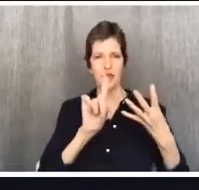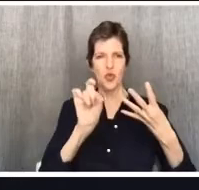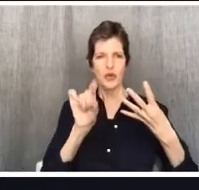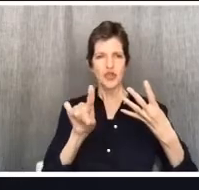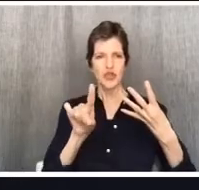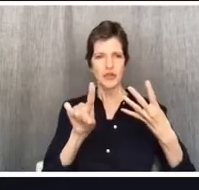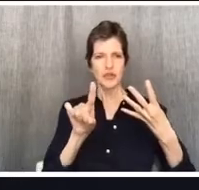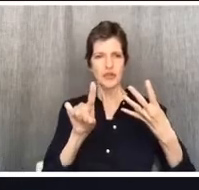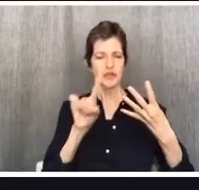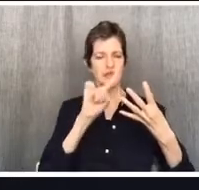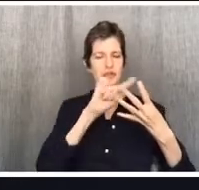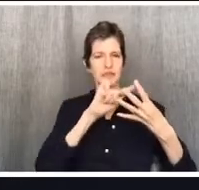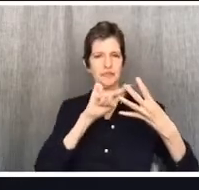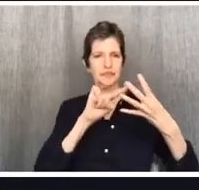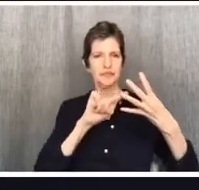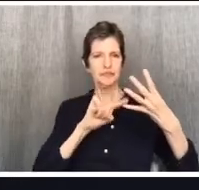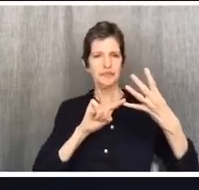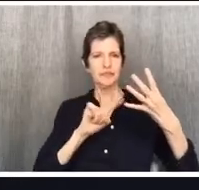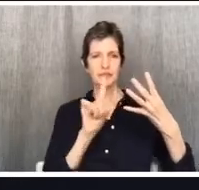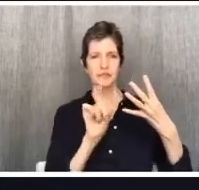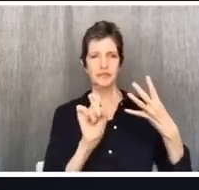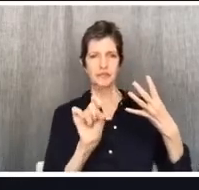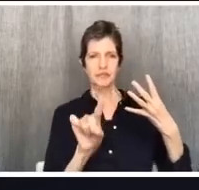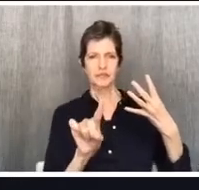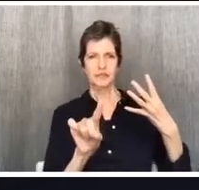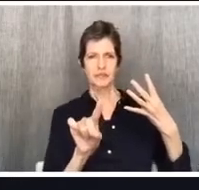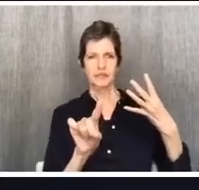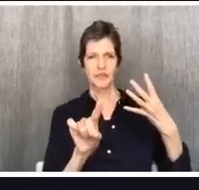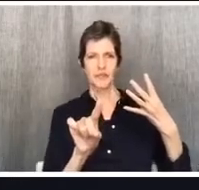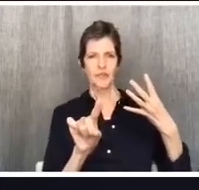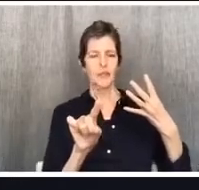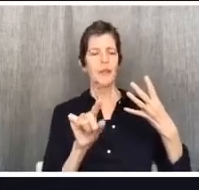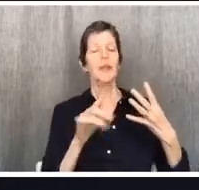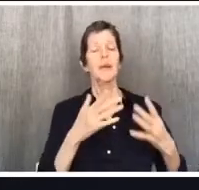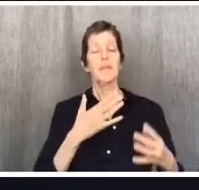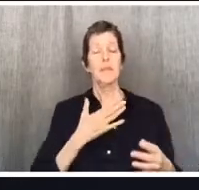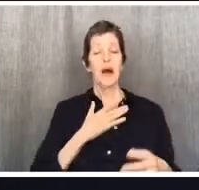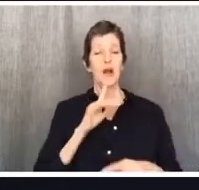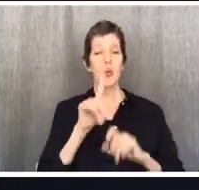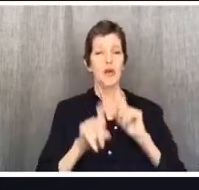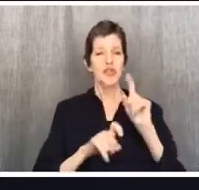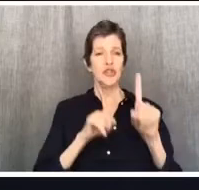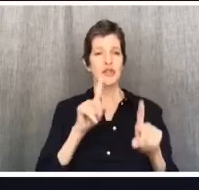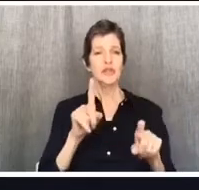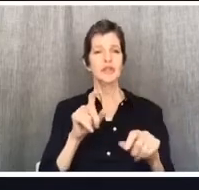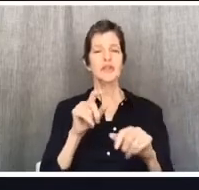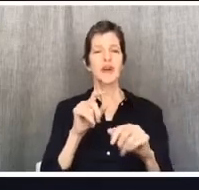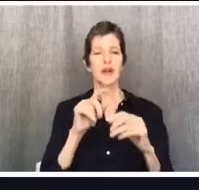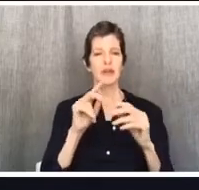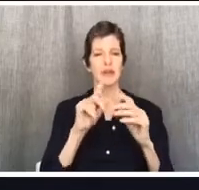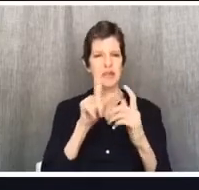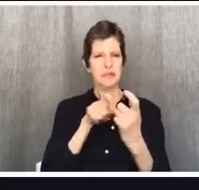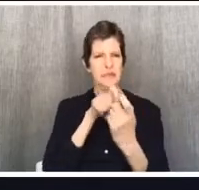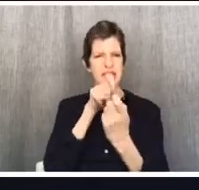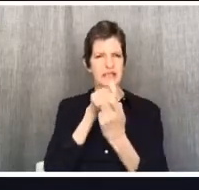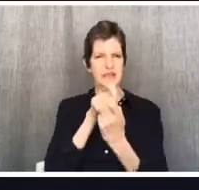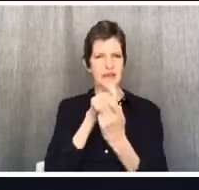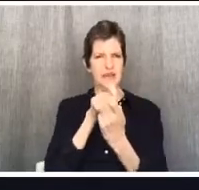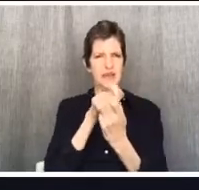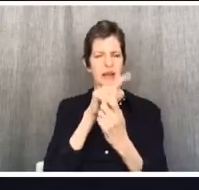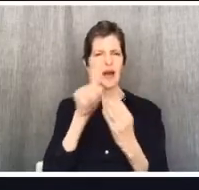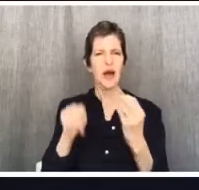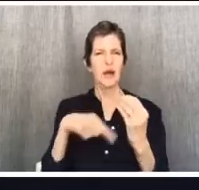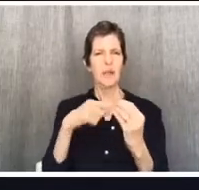They're not how much can I get away with or what's technically okay or anything like that. They're very specifically how our